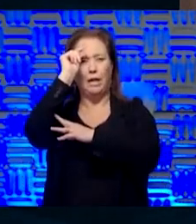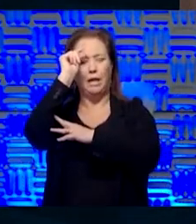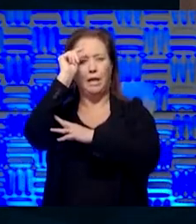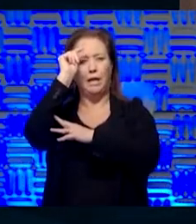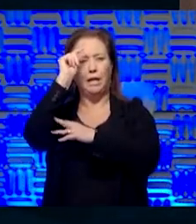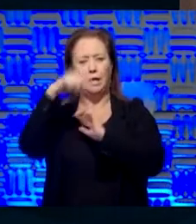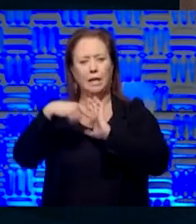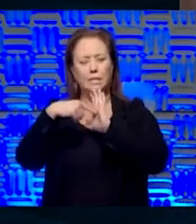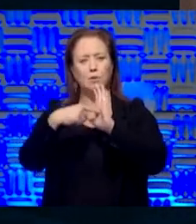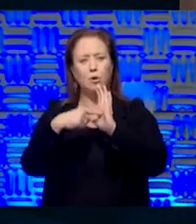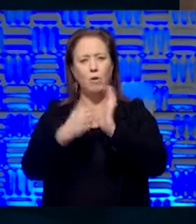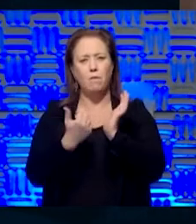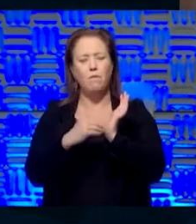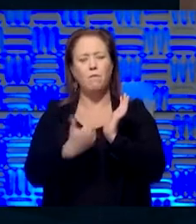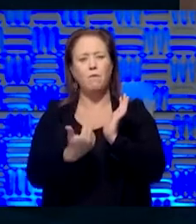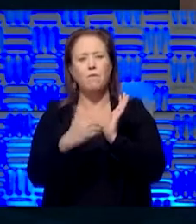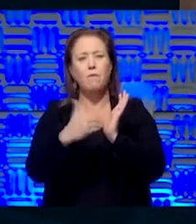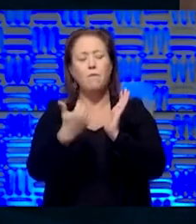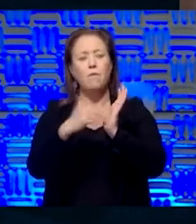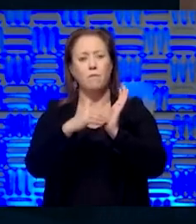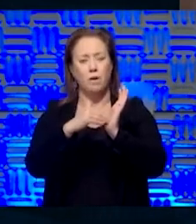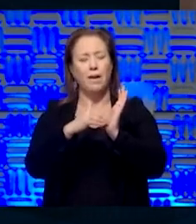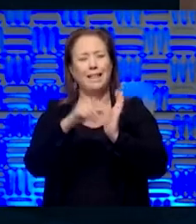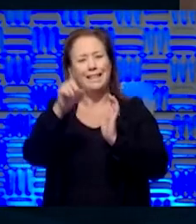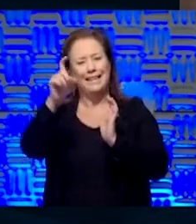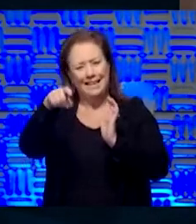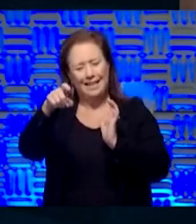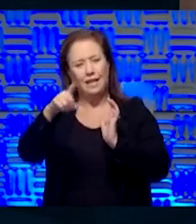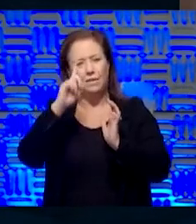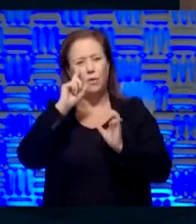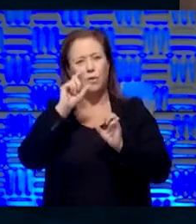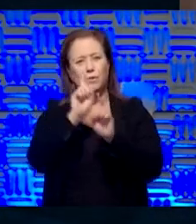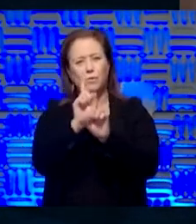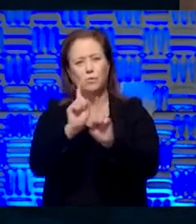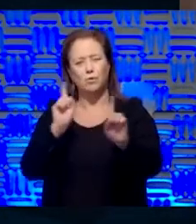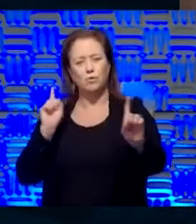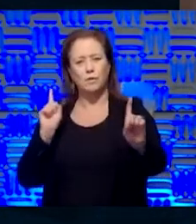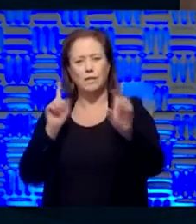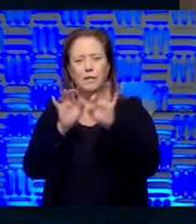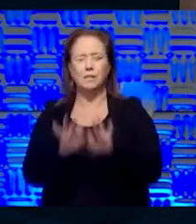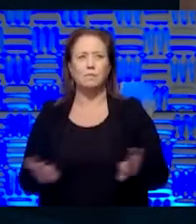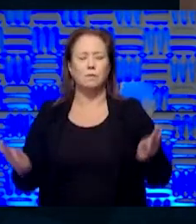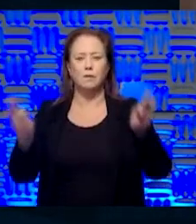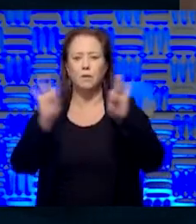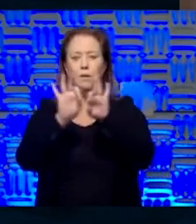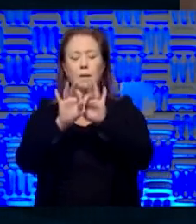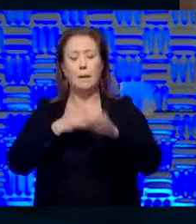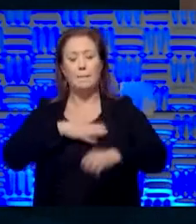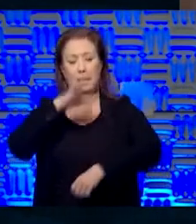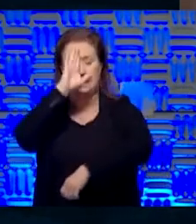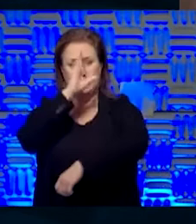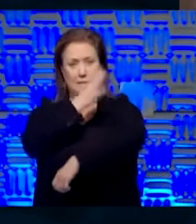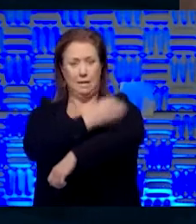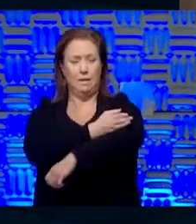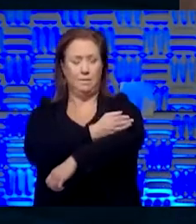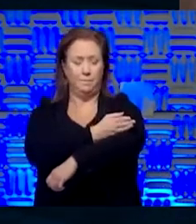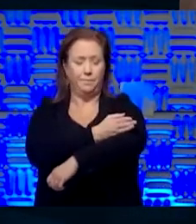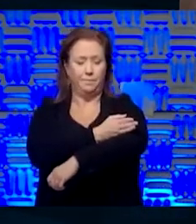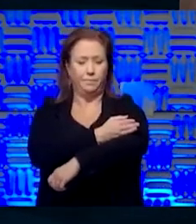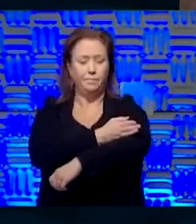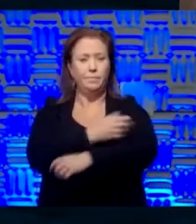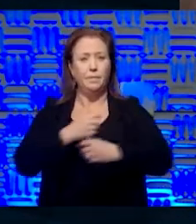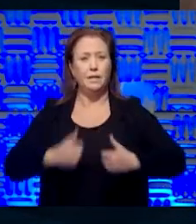been shown time and again, hence the need for the social distancing that's so critical to this. My son, by the way, he